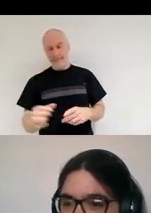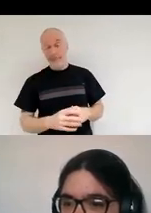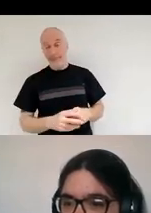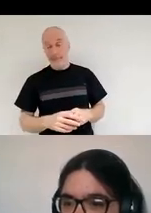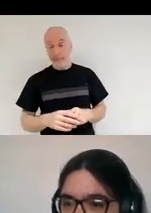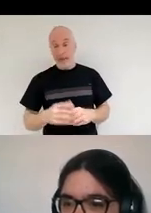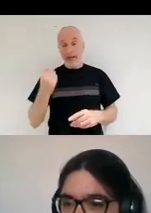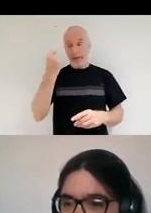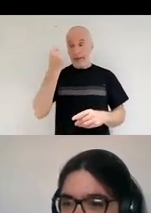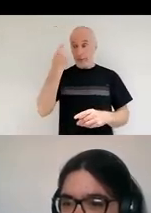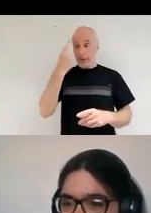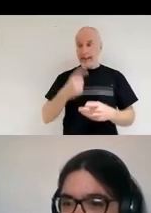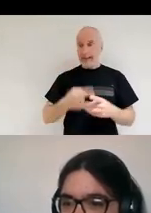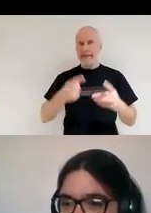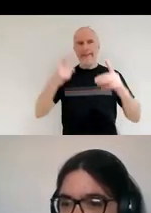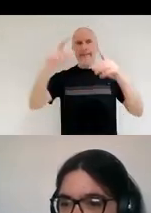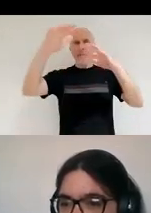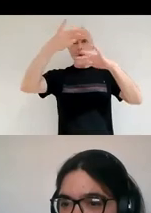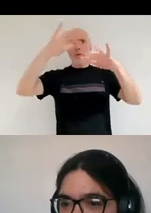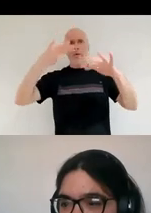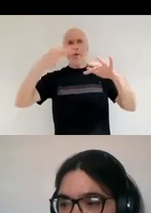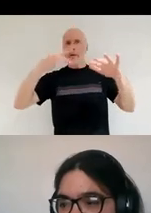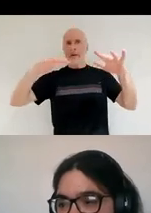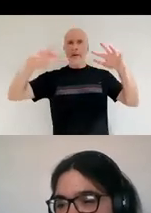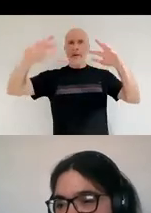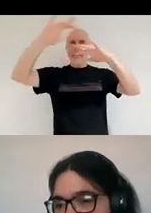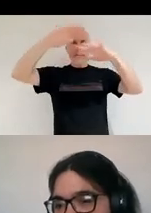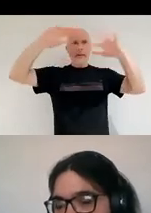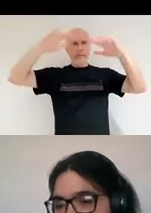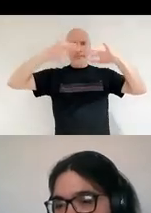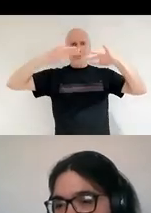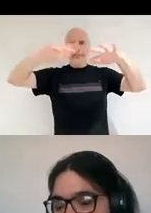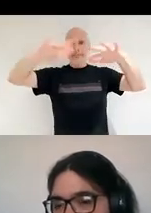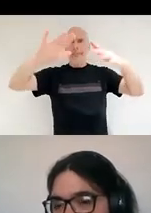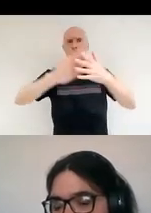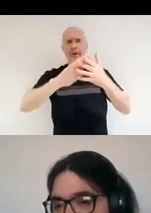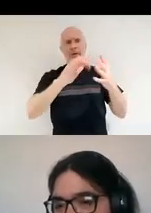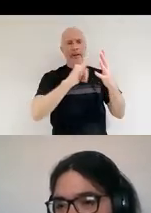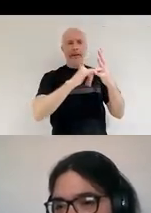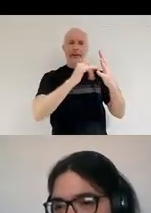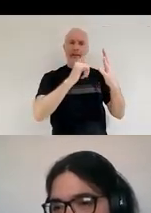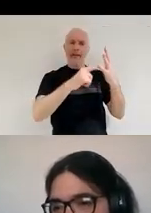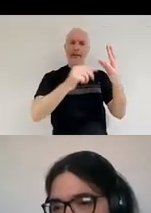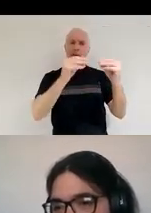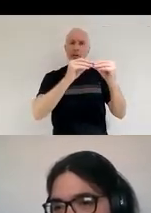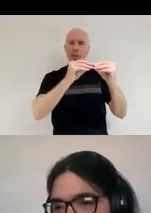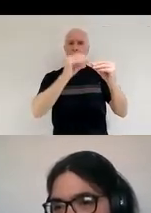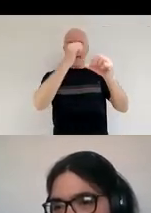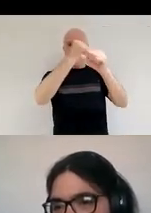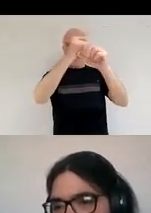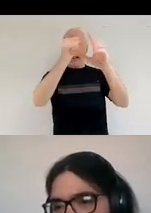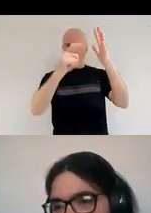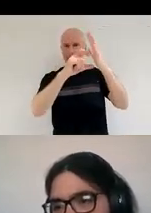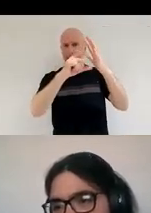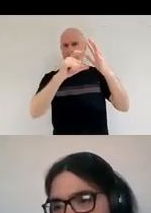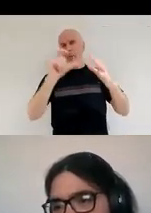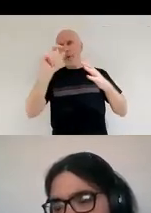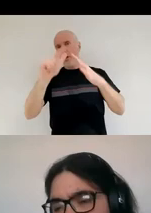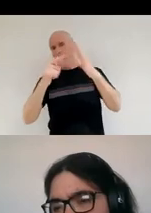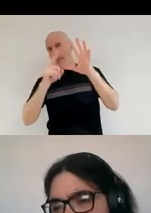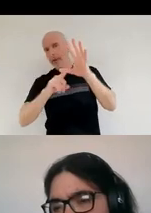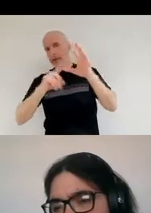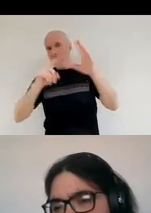that the dust isn't evenly distributed as subgalactic or cosmological scale, but at a galactic scale, are some